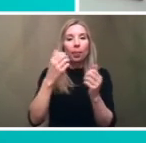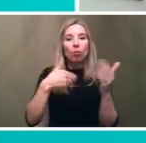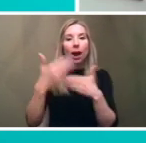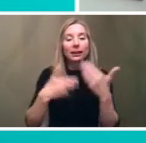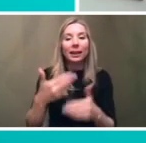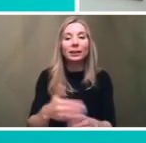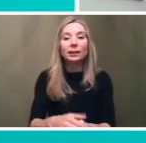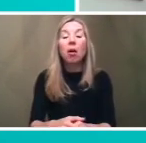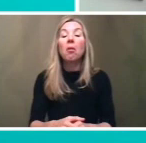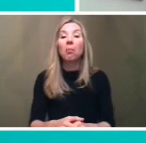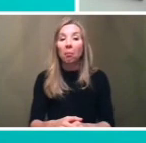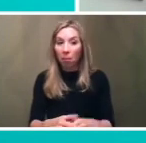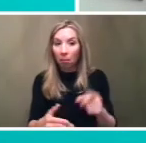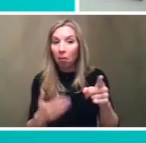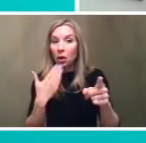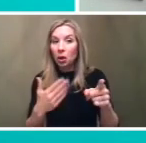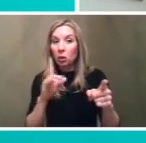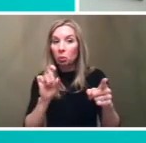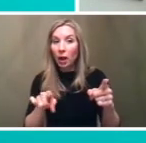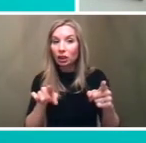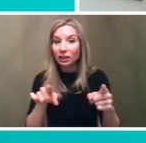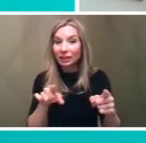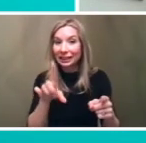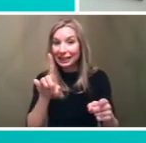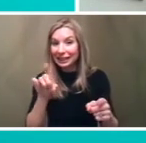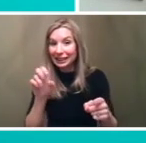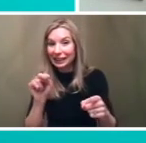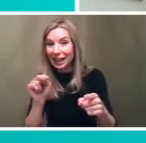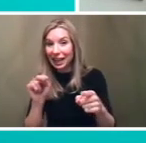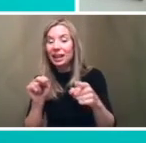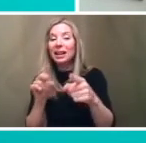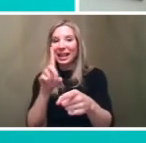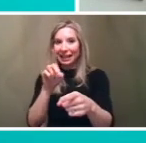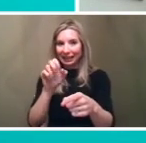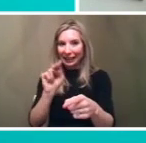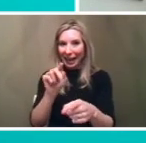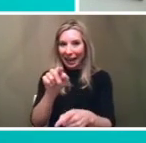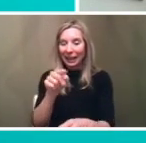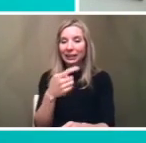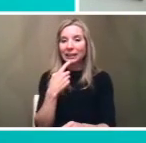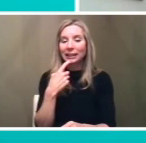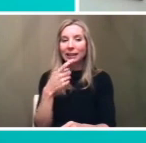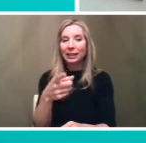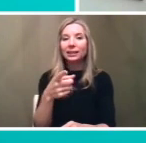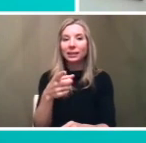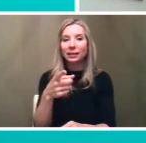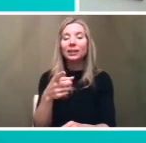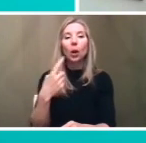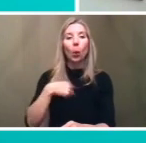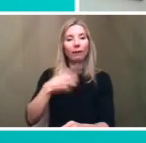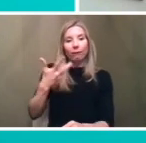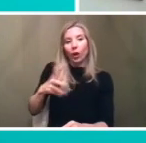good question you want to take that can you want me to yeah we we're gonna have a we will we've already begun these conversations